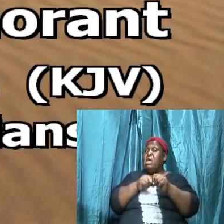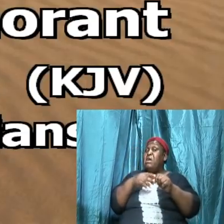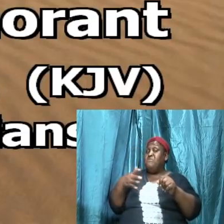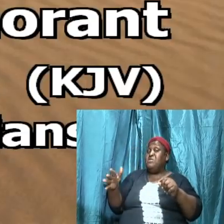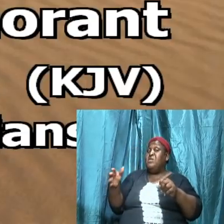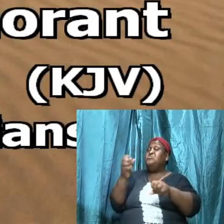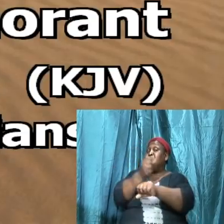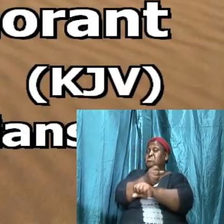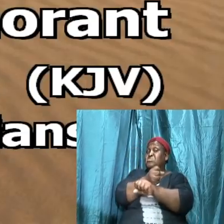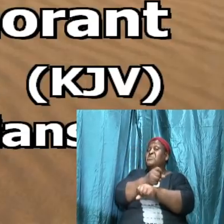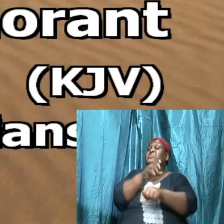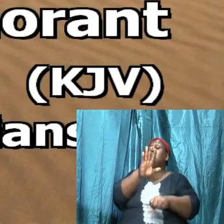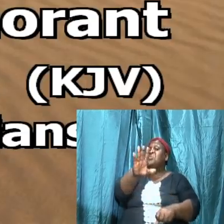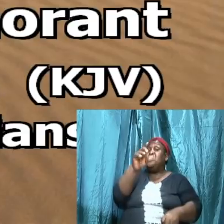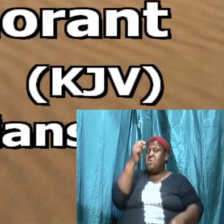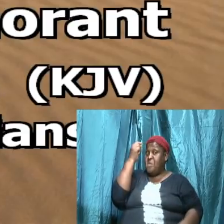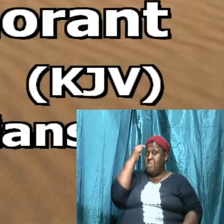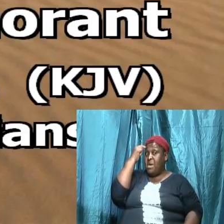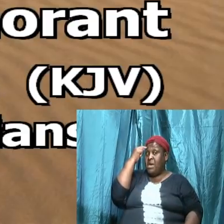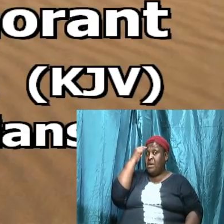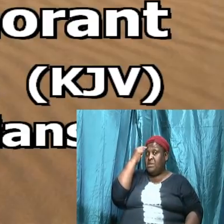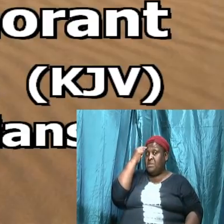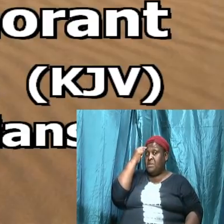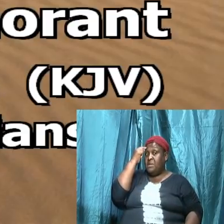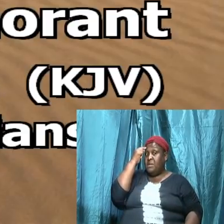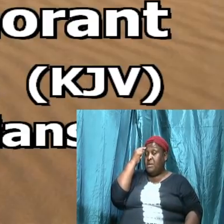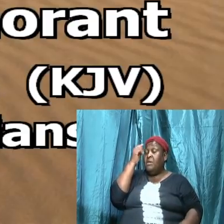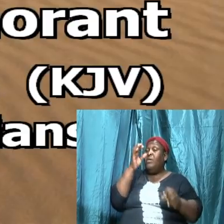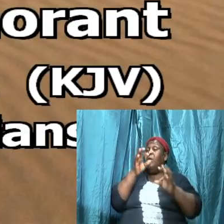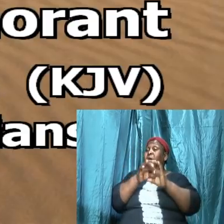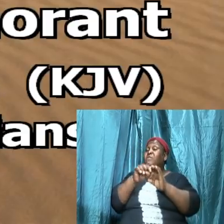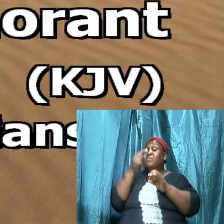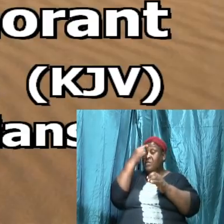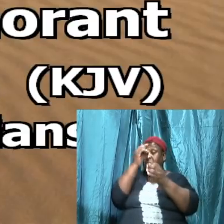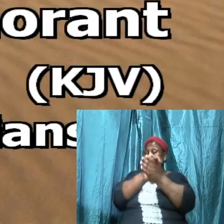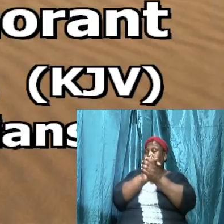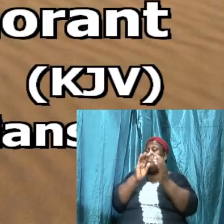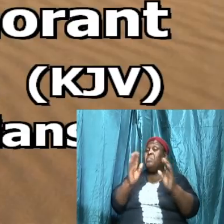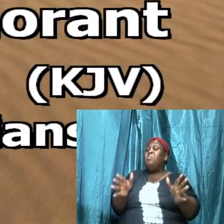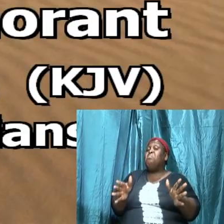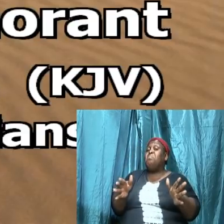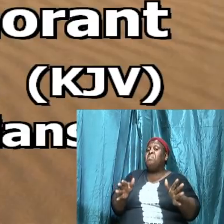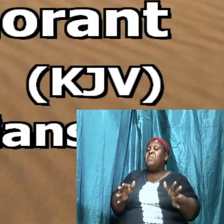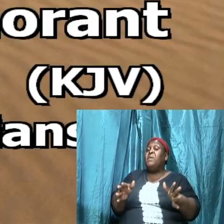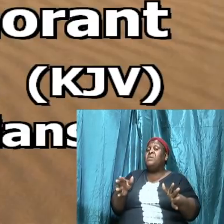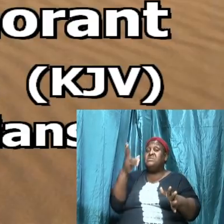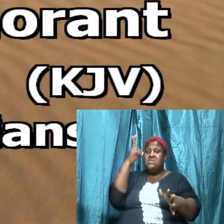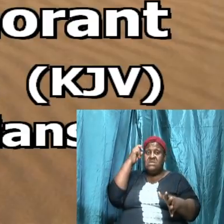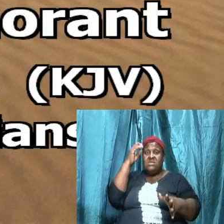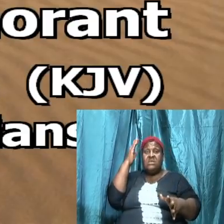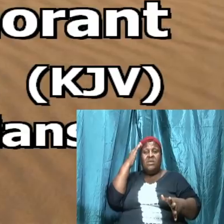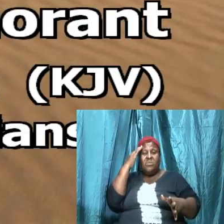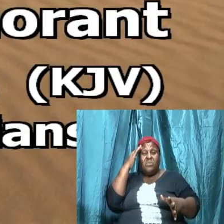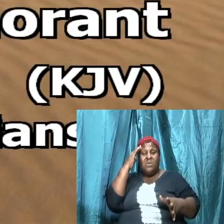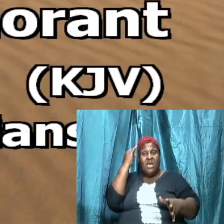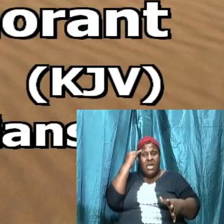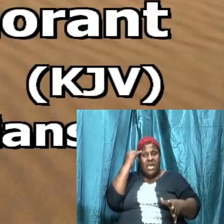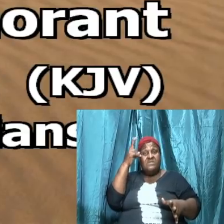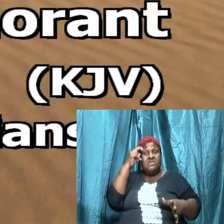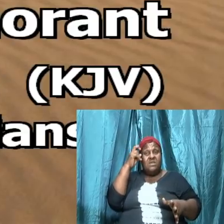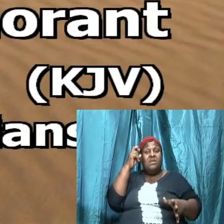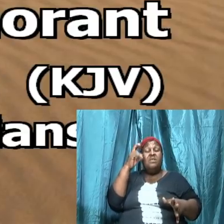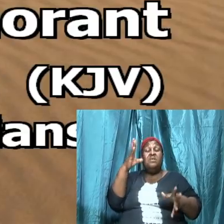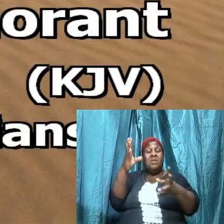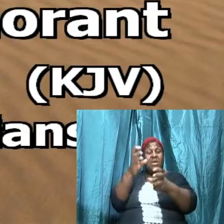captivate the mind of the believer and he knows that if he can capture the